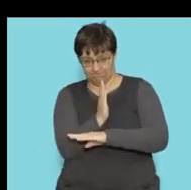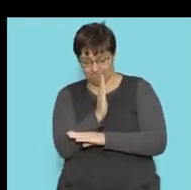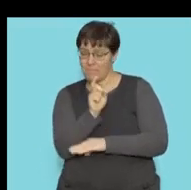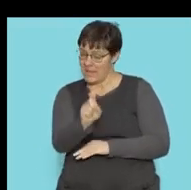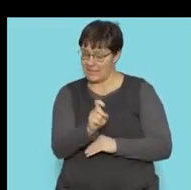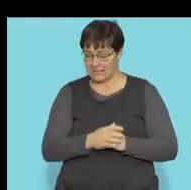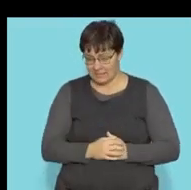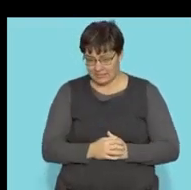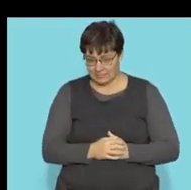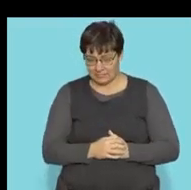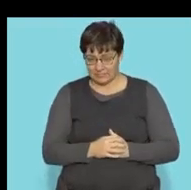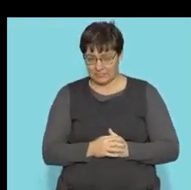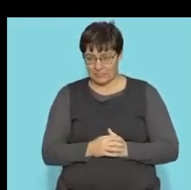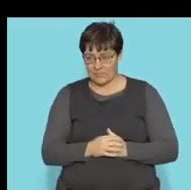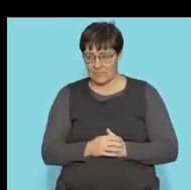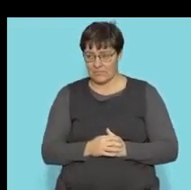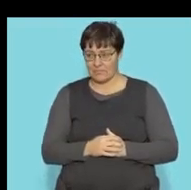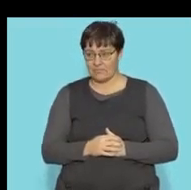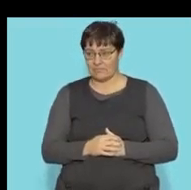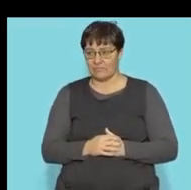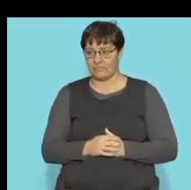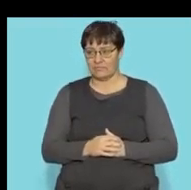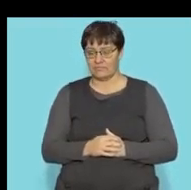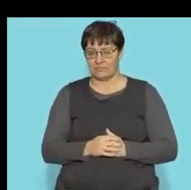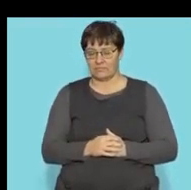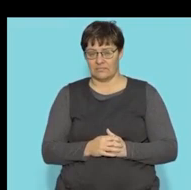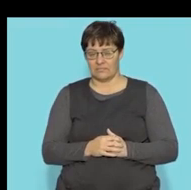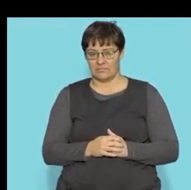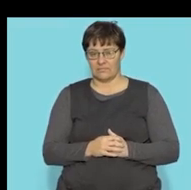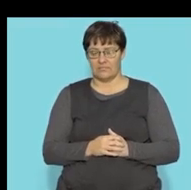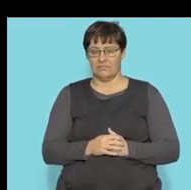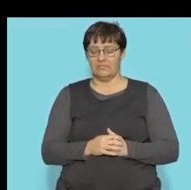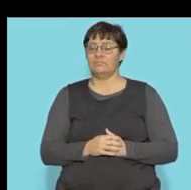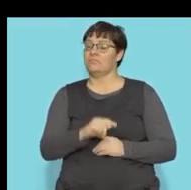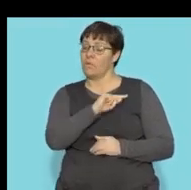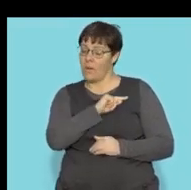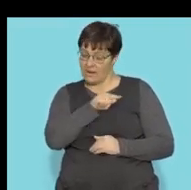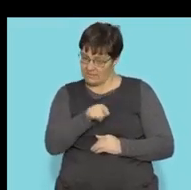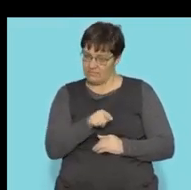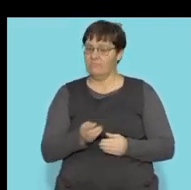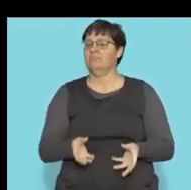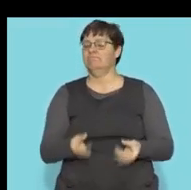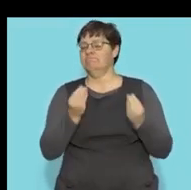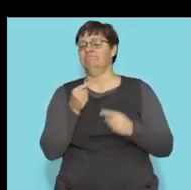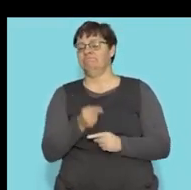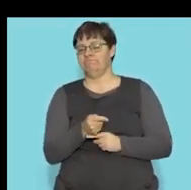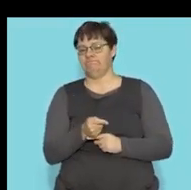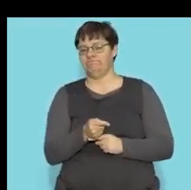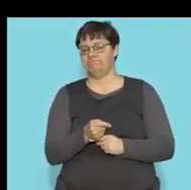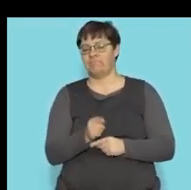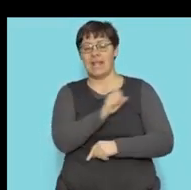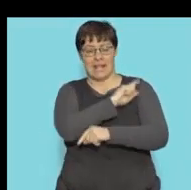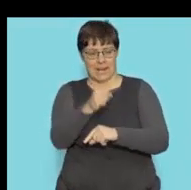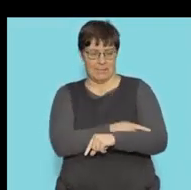perpendicular height. So the height that involves a right angle because that will give me an indication of the